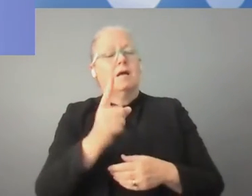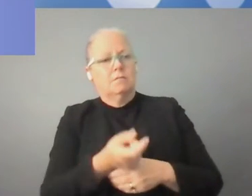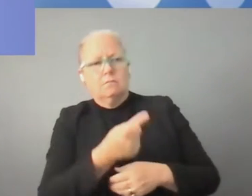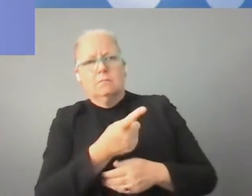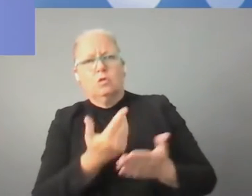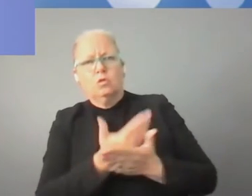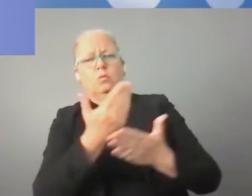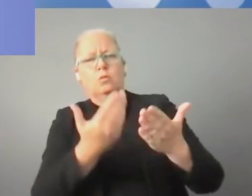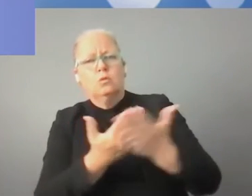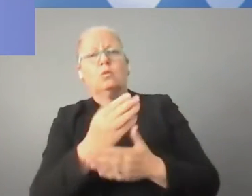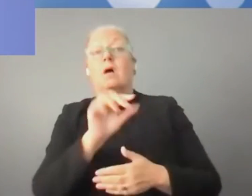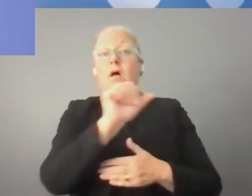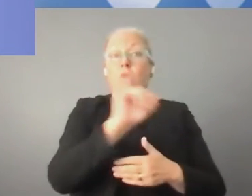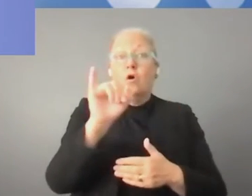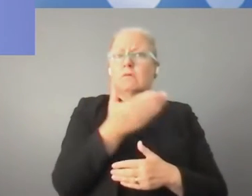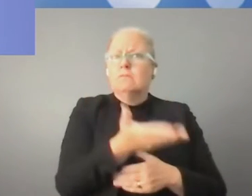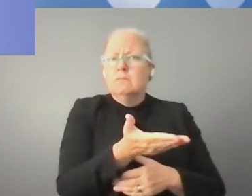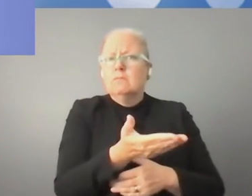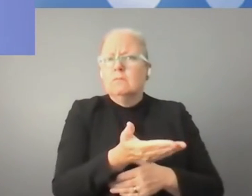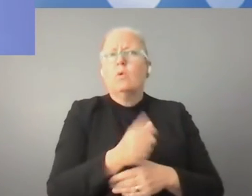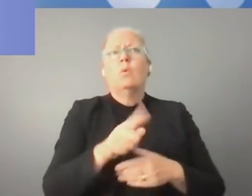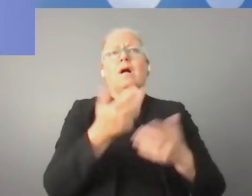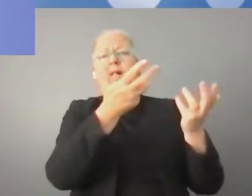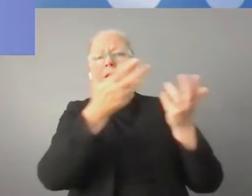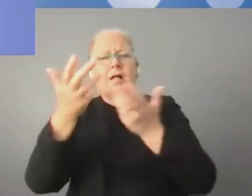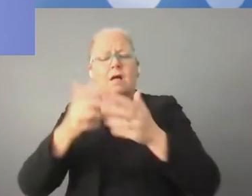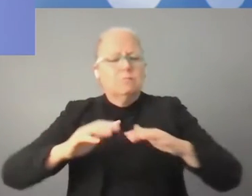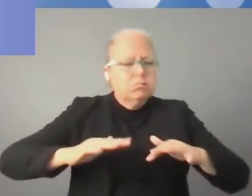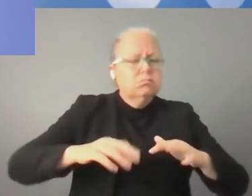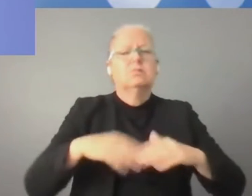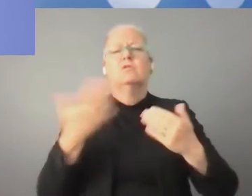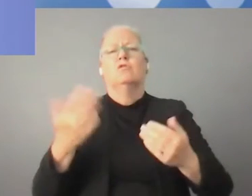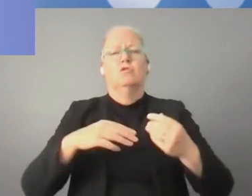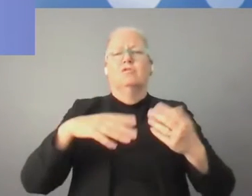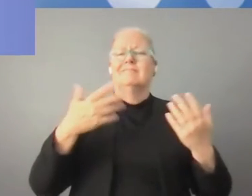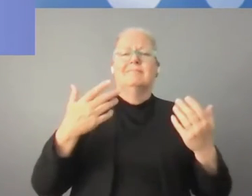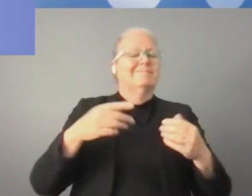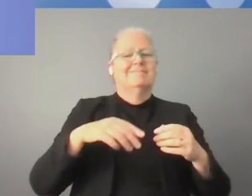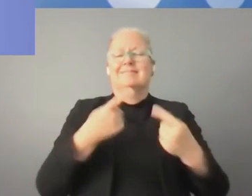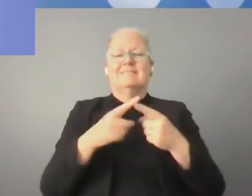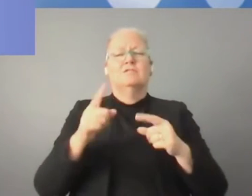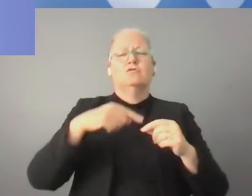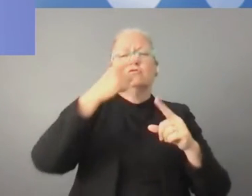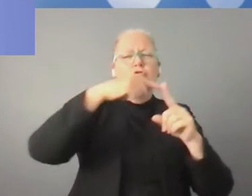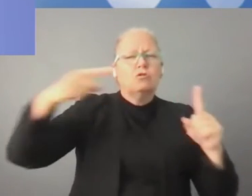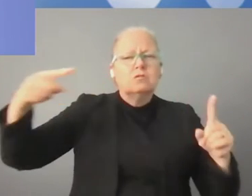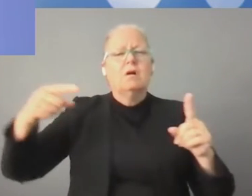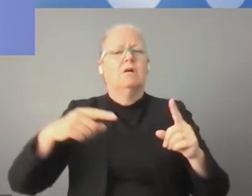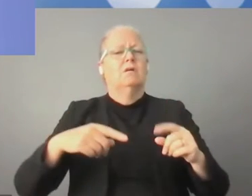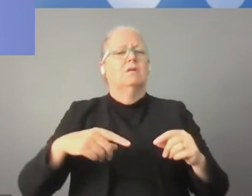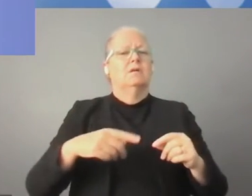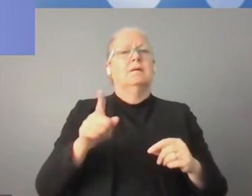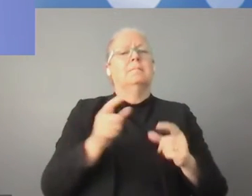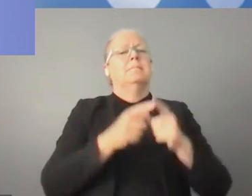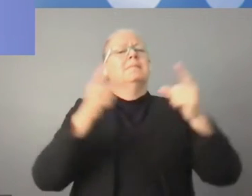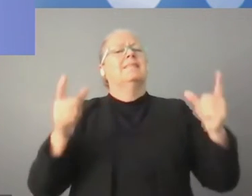Artificial intelligence, cloud computing, big data. We have to learn to use these technologies, otherwise we